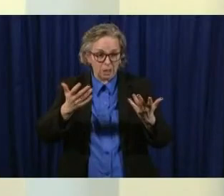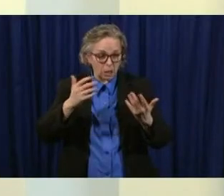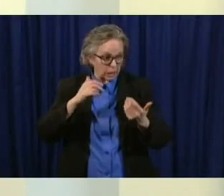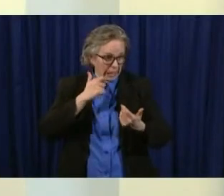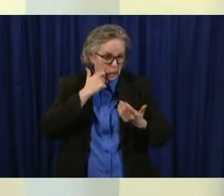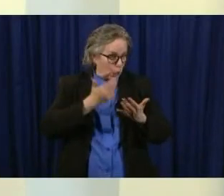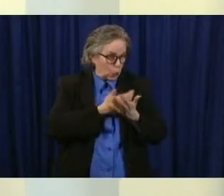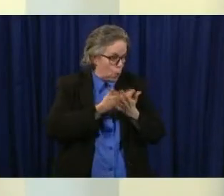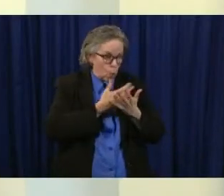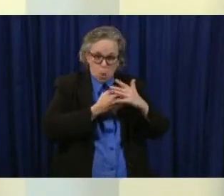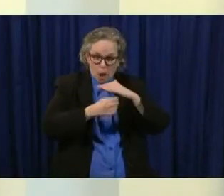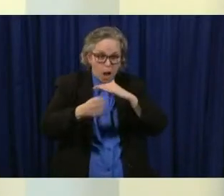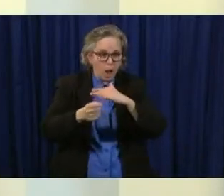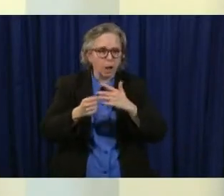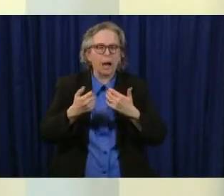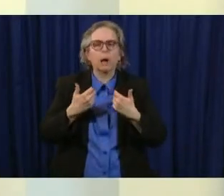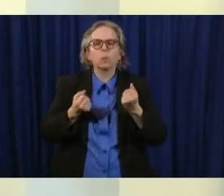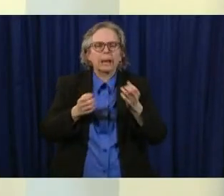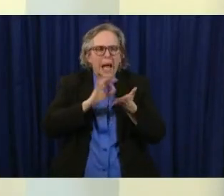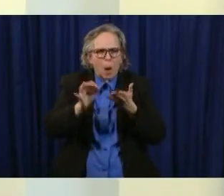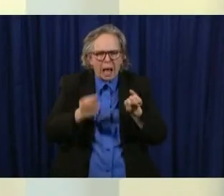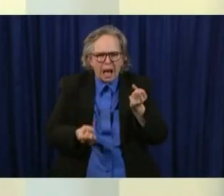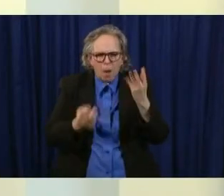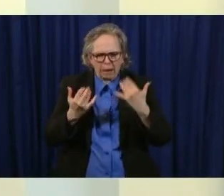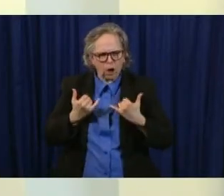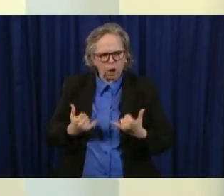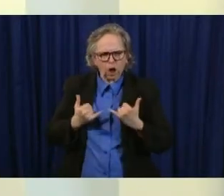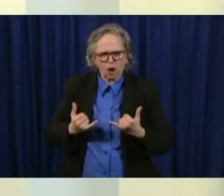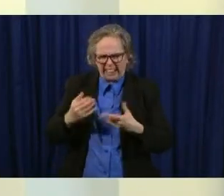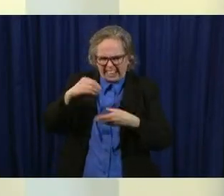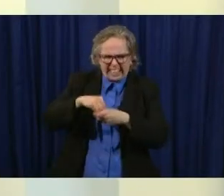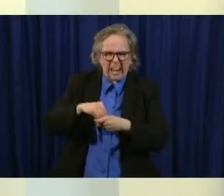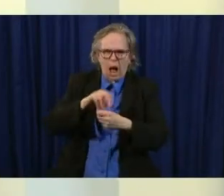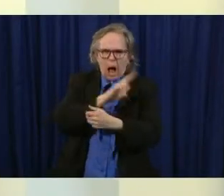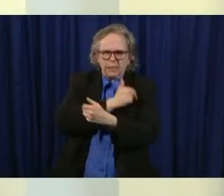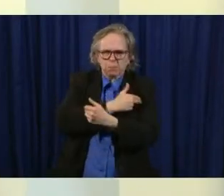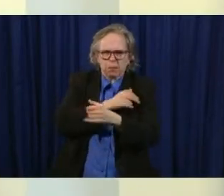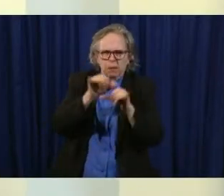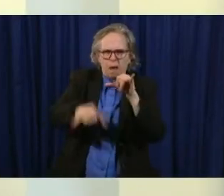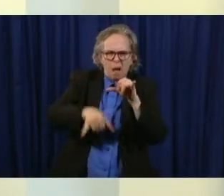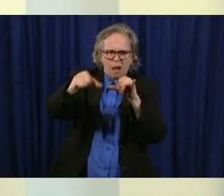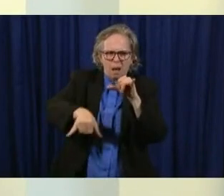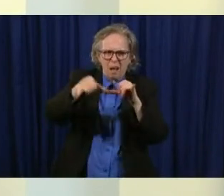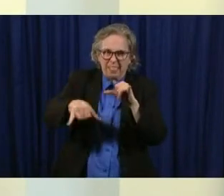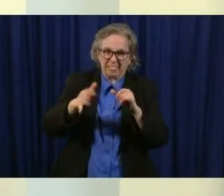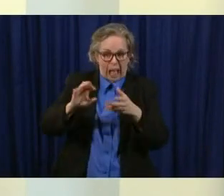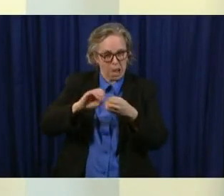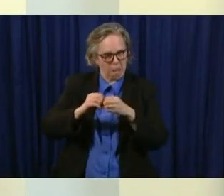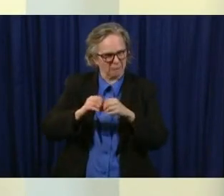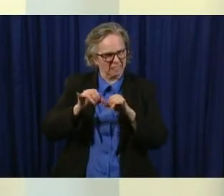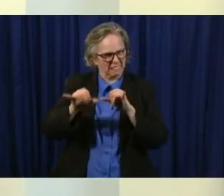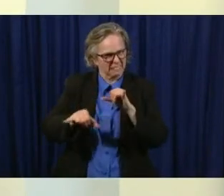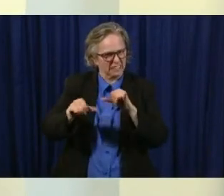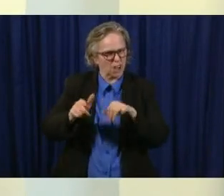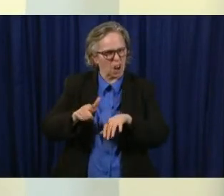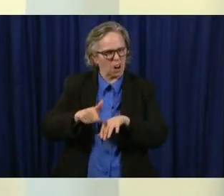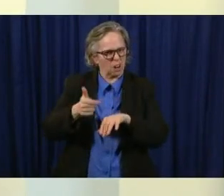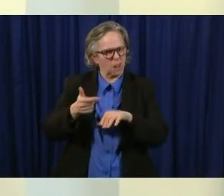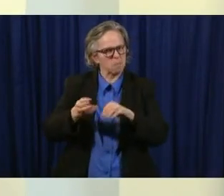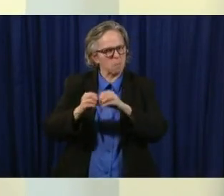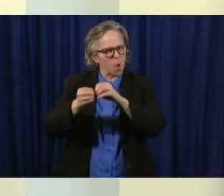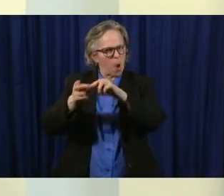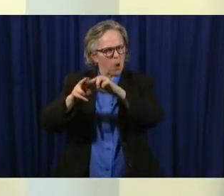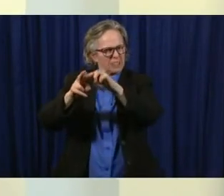people are actually hospitalized um which is a number that's going up currently we will follow deaths and we know that much